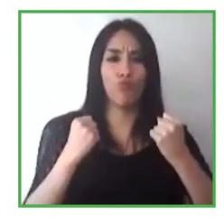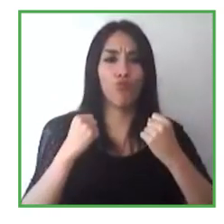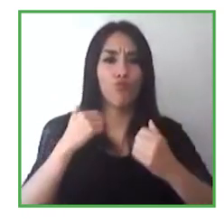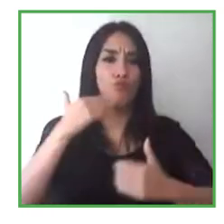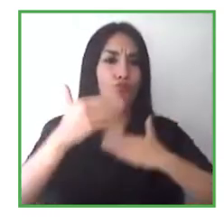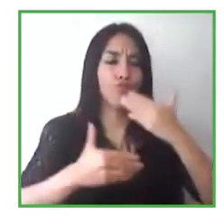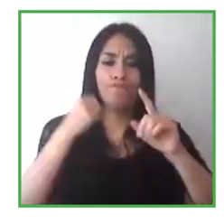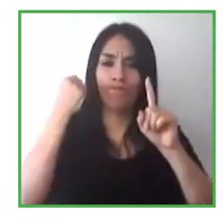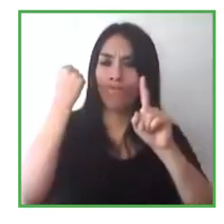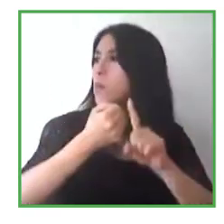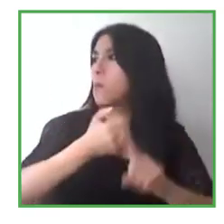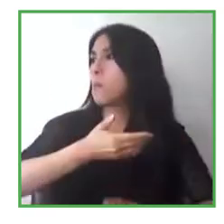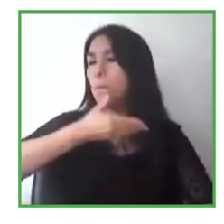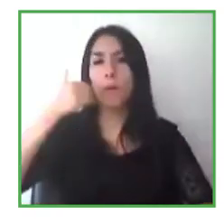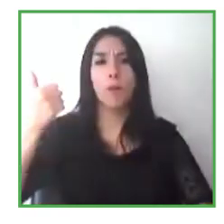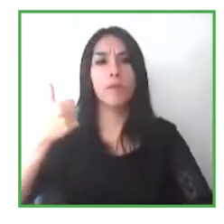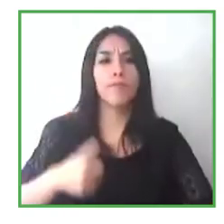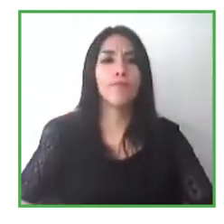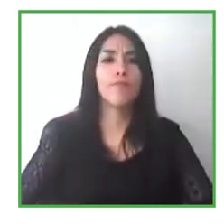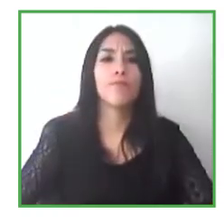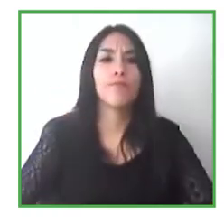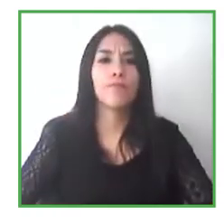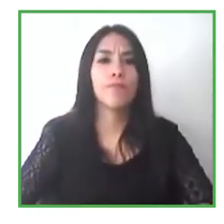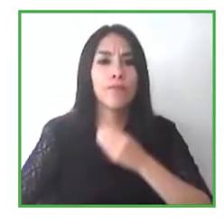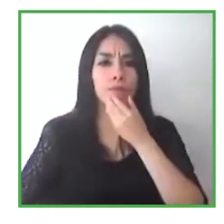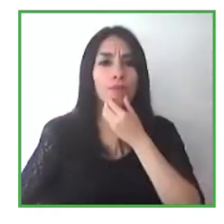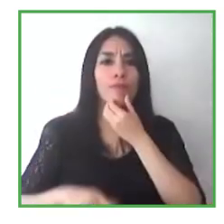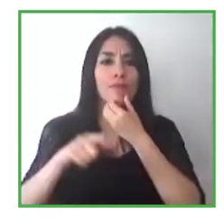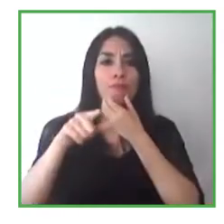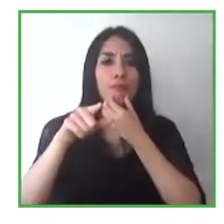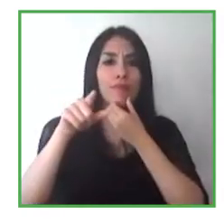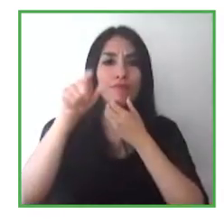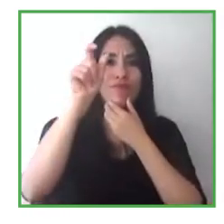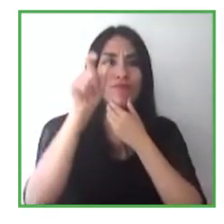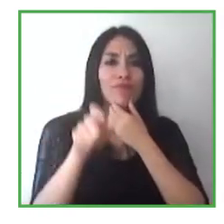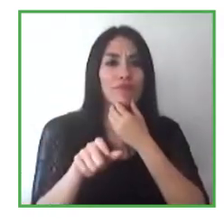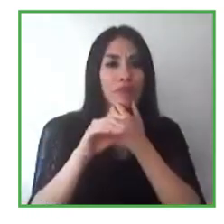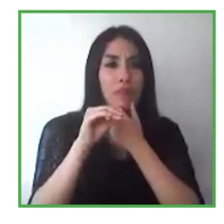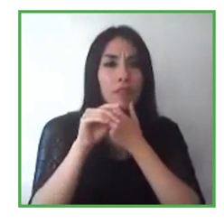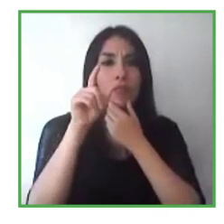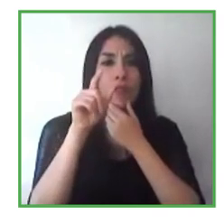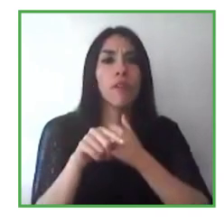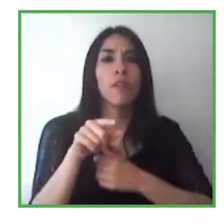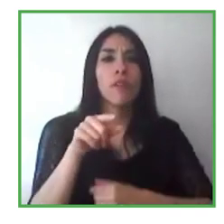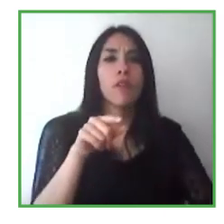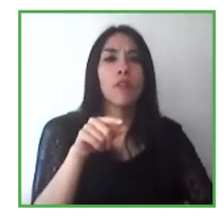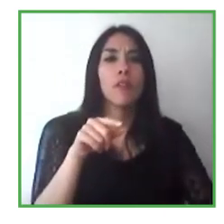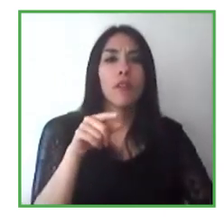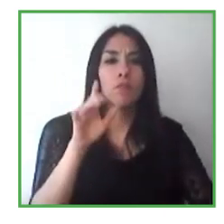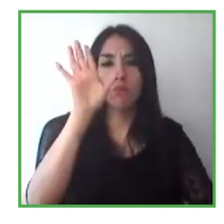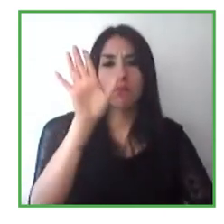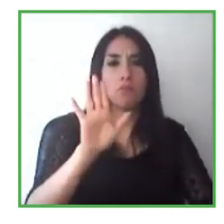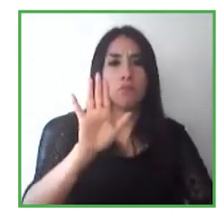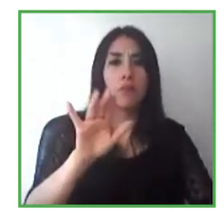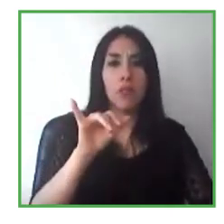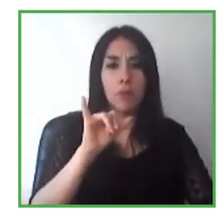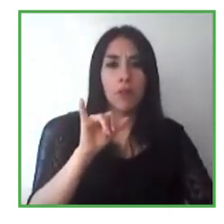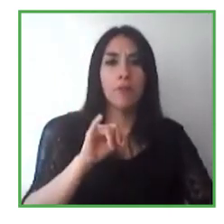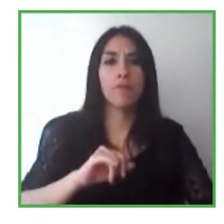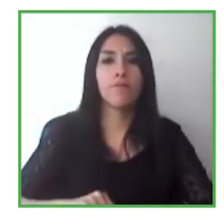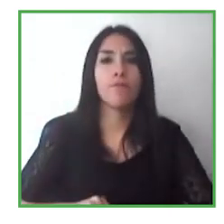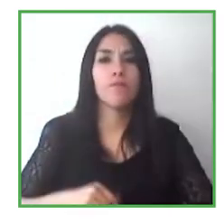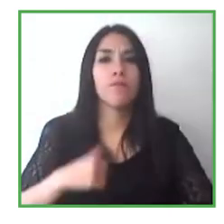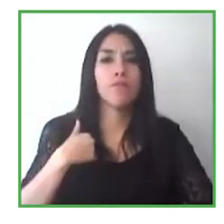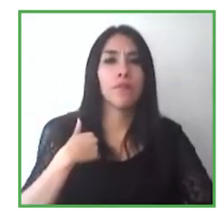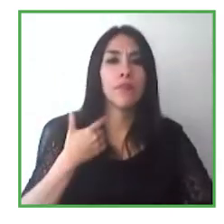bit about about, you know, how it's affected you and helped you drive your messaging and also using IT as an enabler,